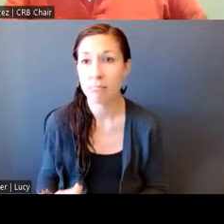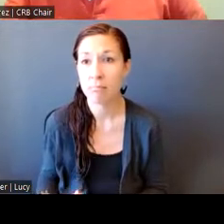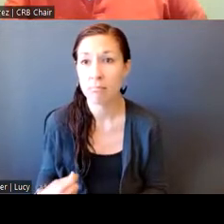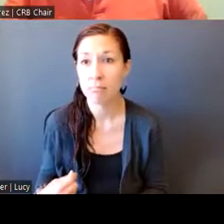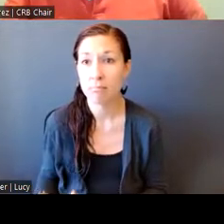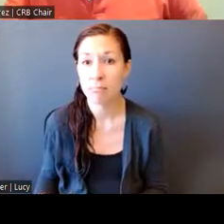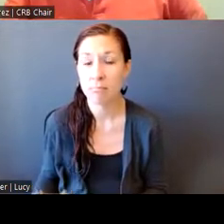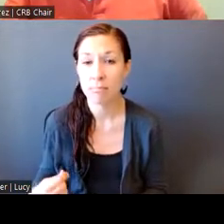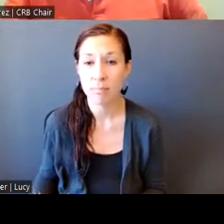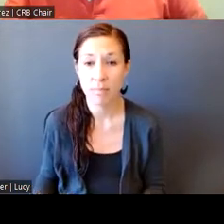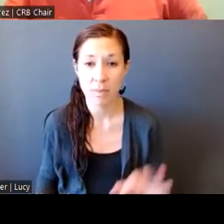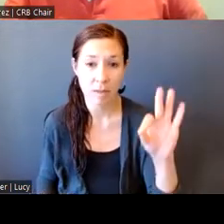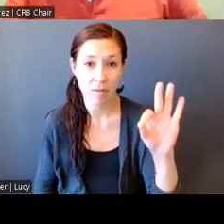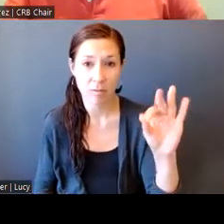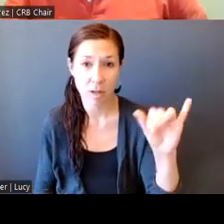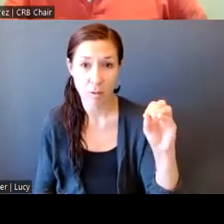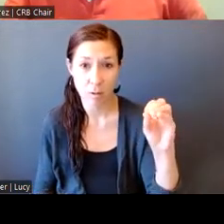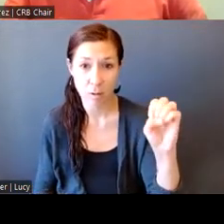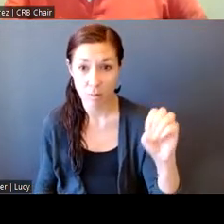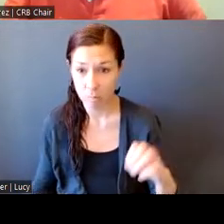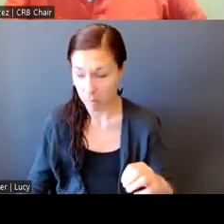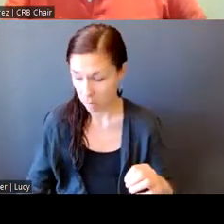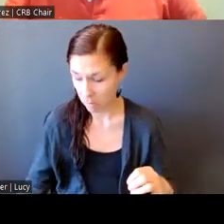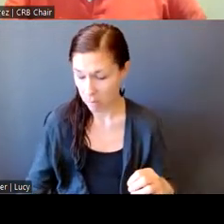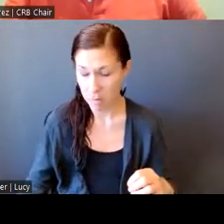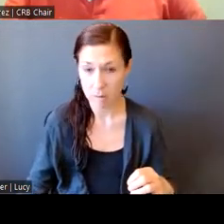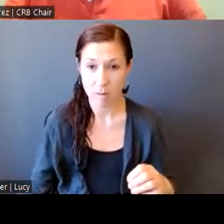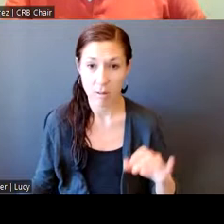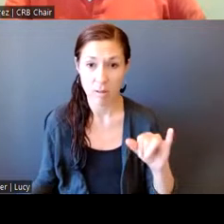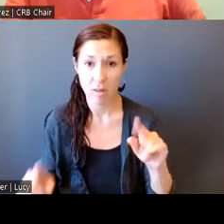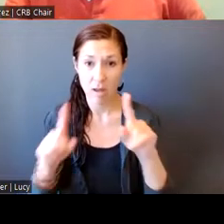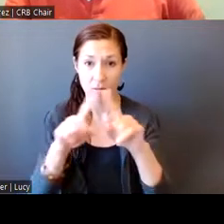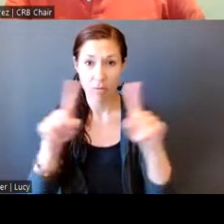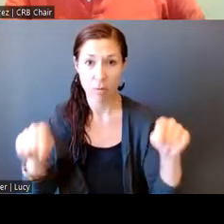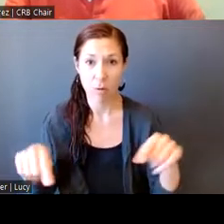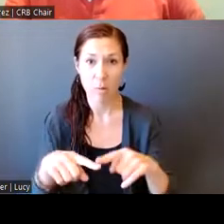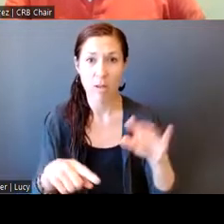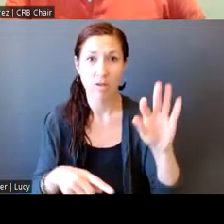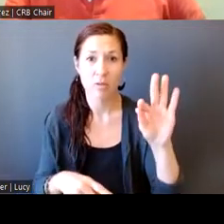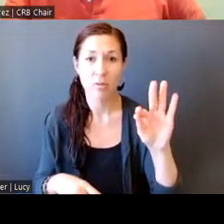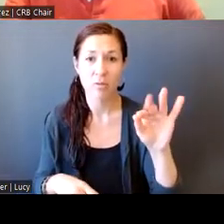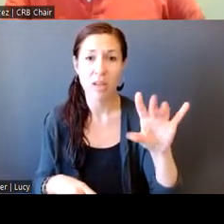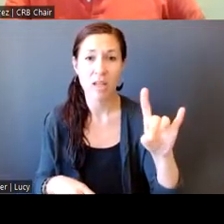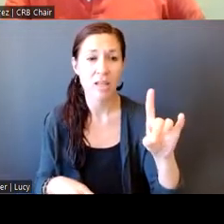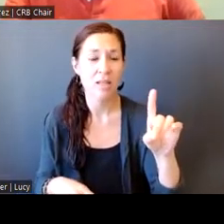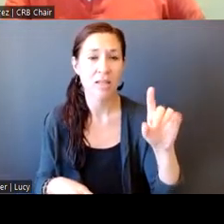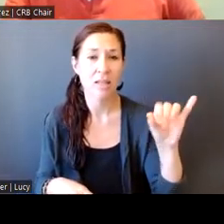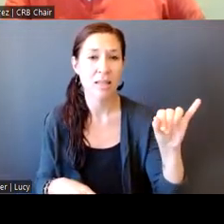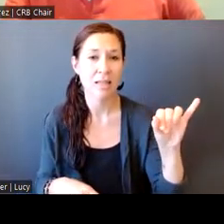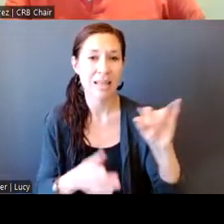The FIO form field in interrogation and observation form.